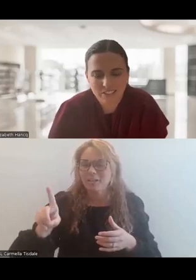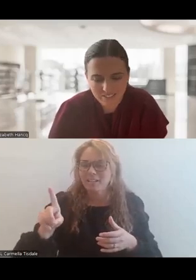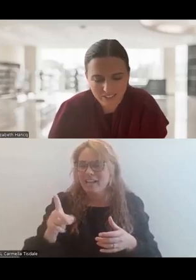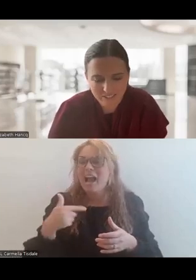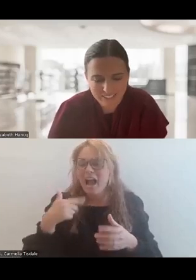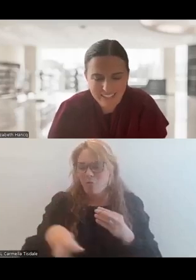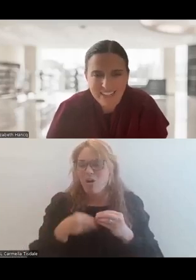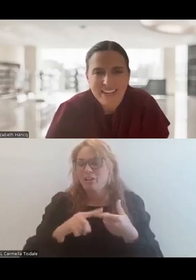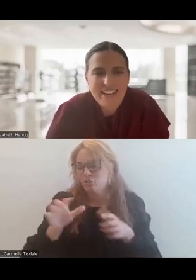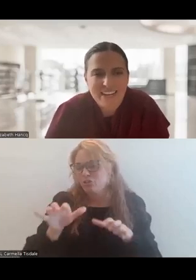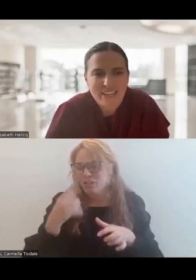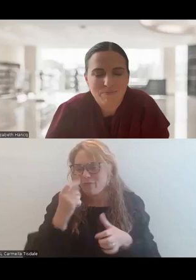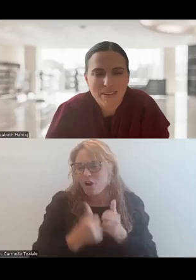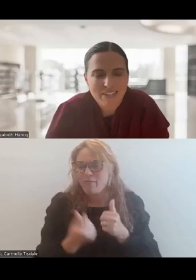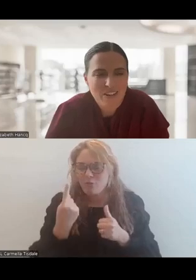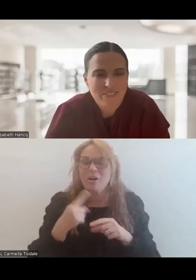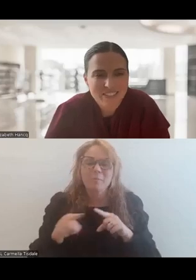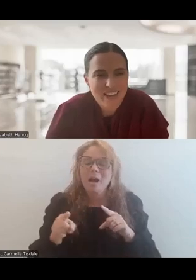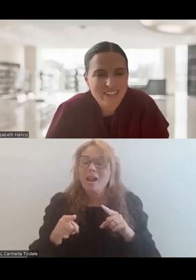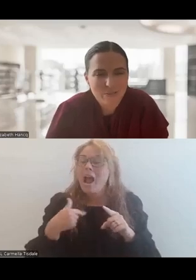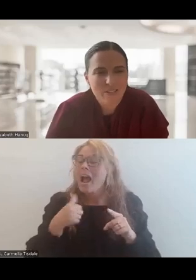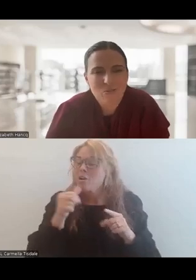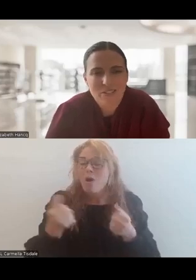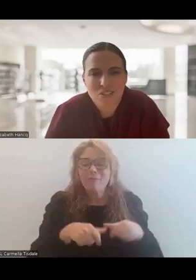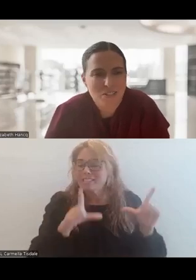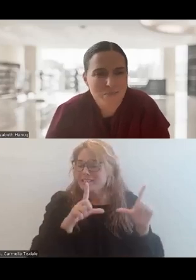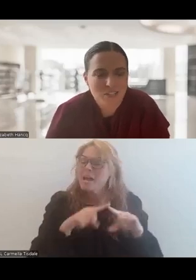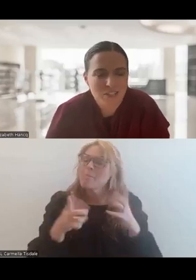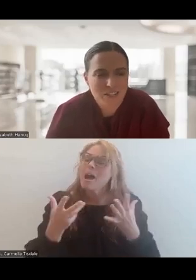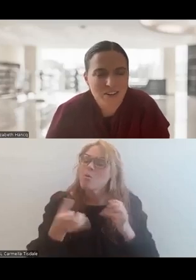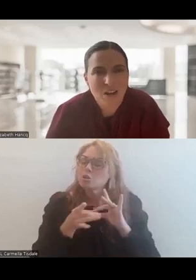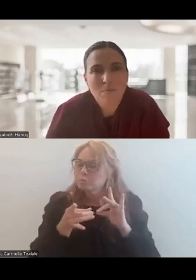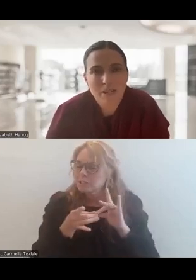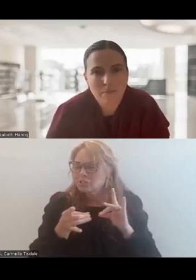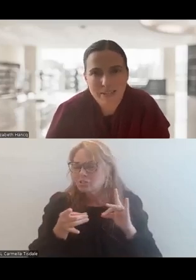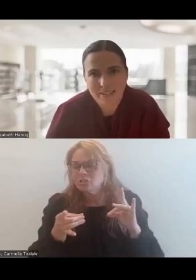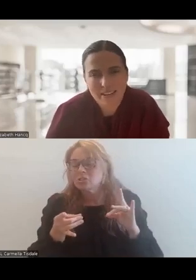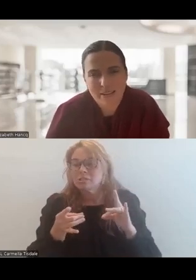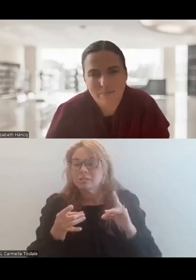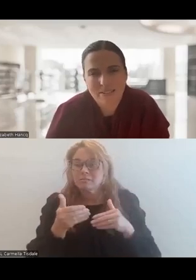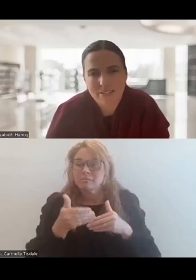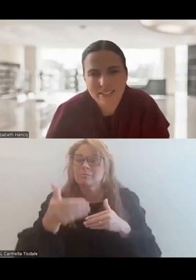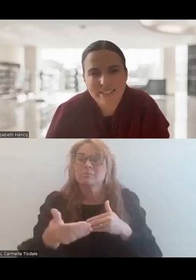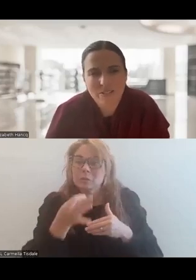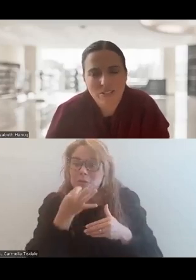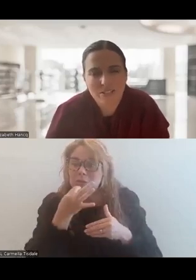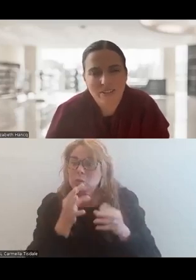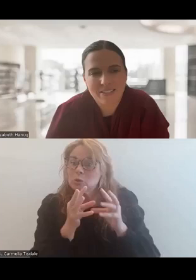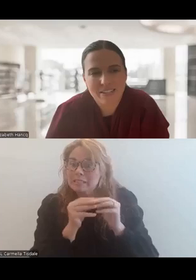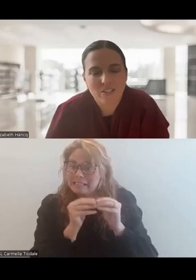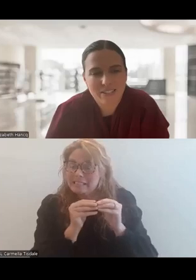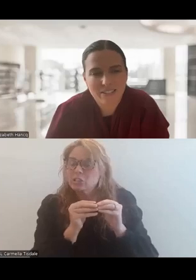to put that in the chat for everyone. And I don't have a slide here, but I also wanted just to mention our upcoming series, series,